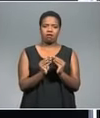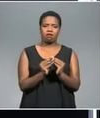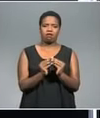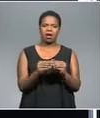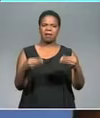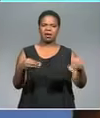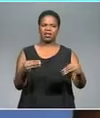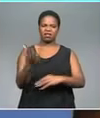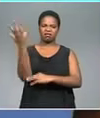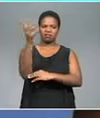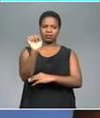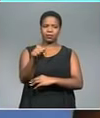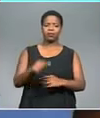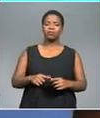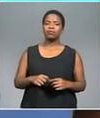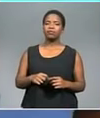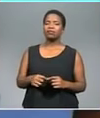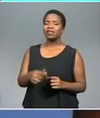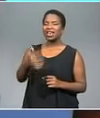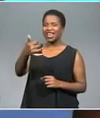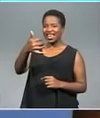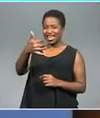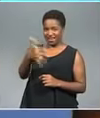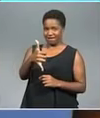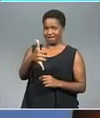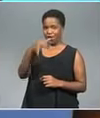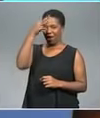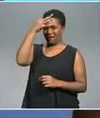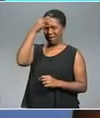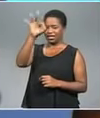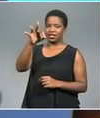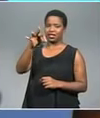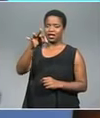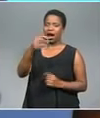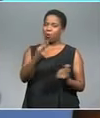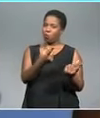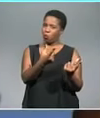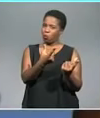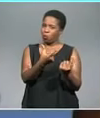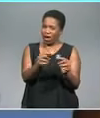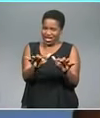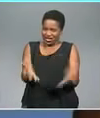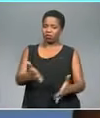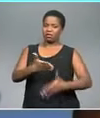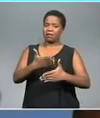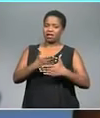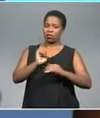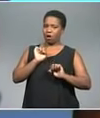Where, for instance, we've been tentative, a bit slow,